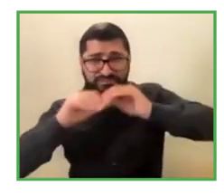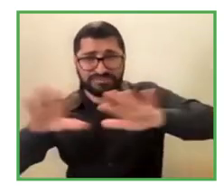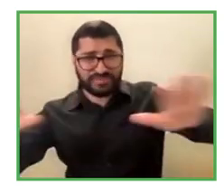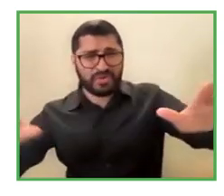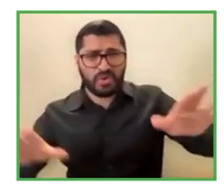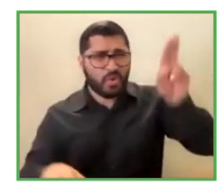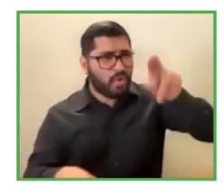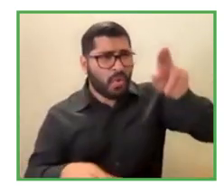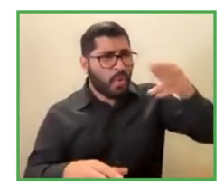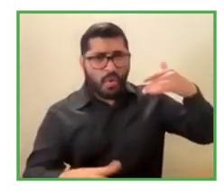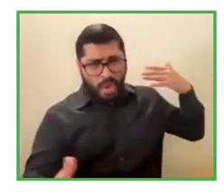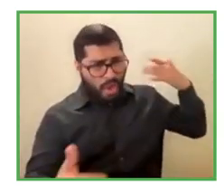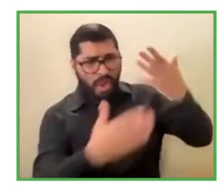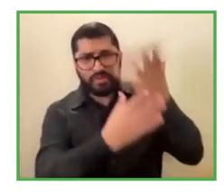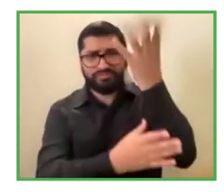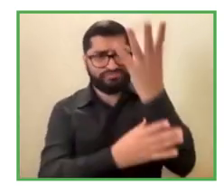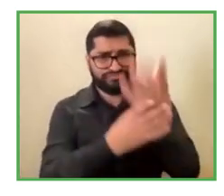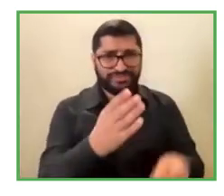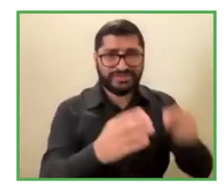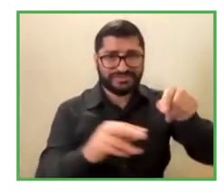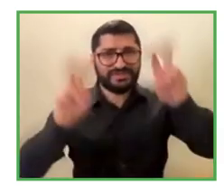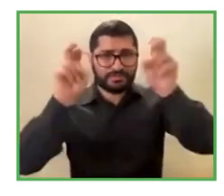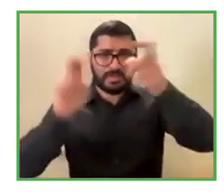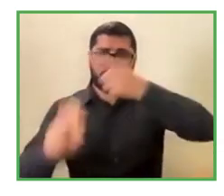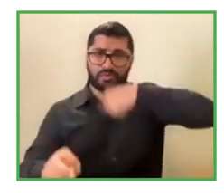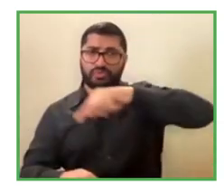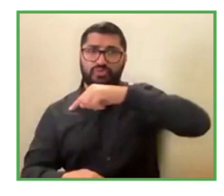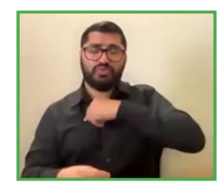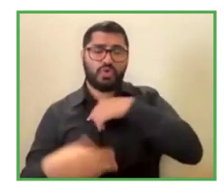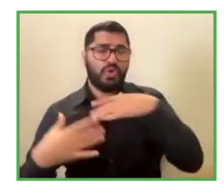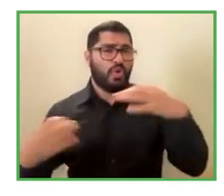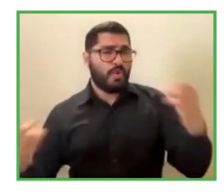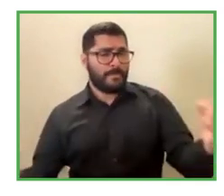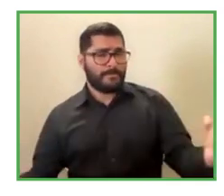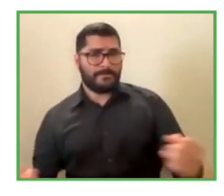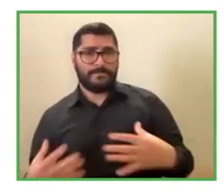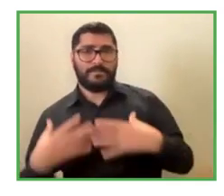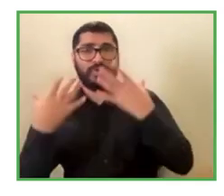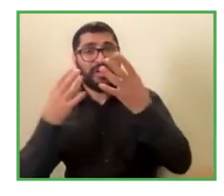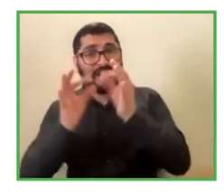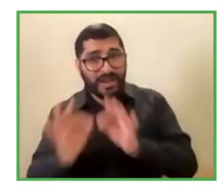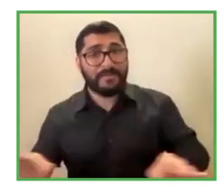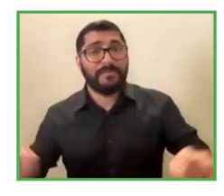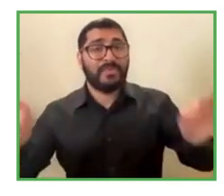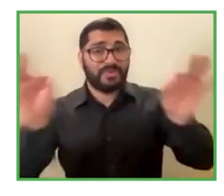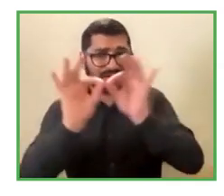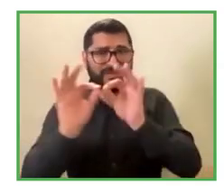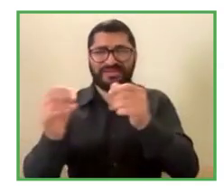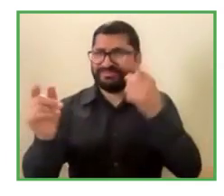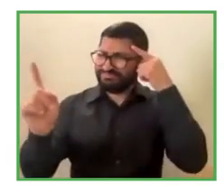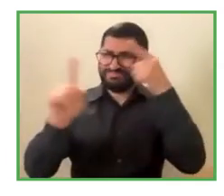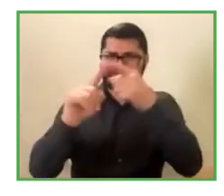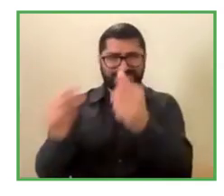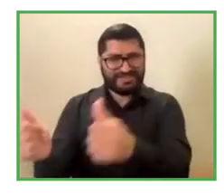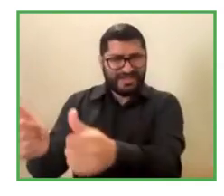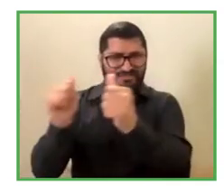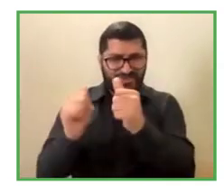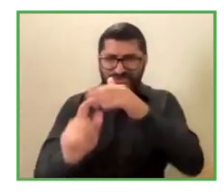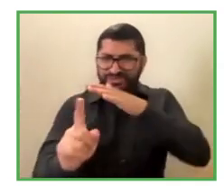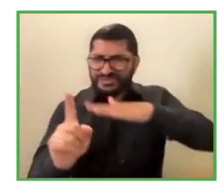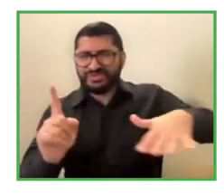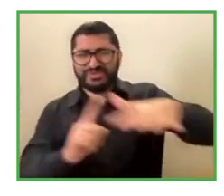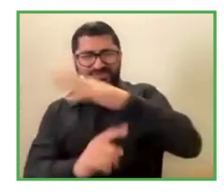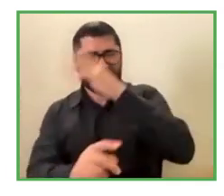challenge that at least for us was a very difficult situation. However, we started to create